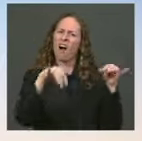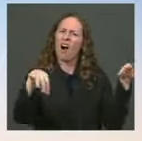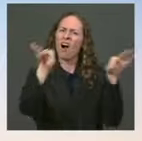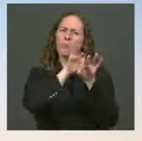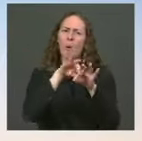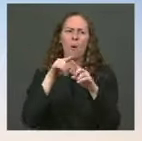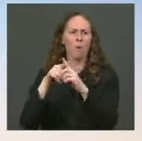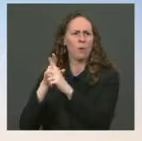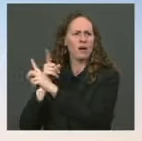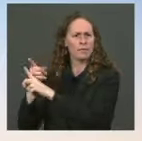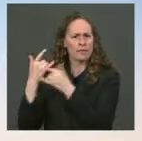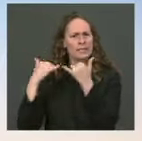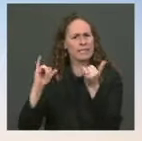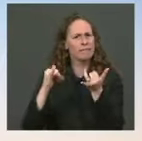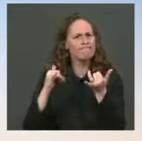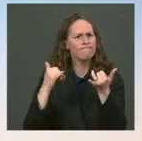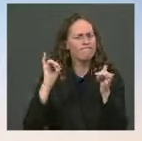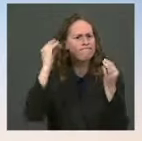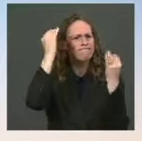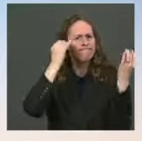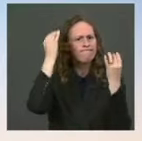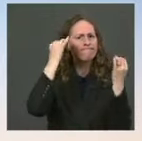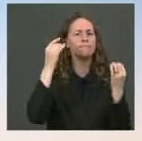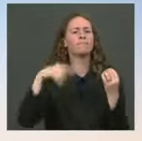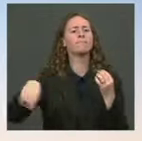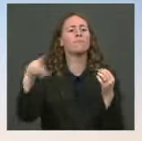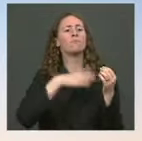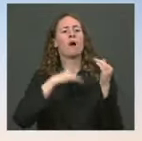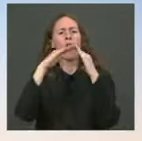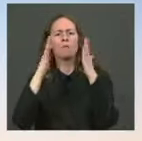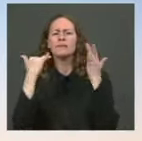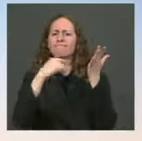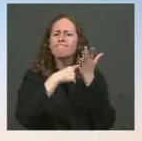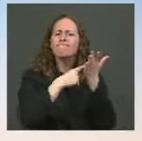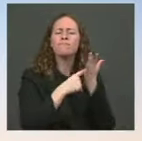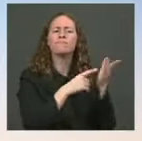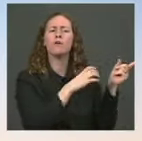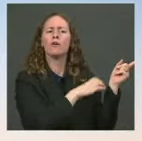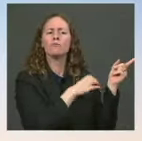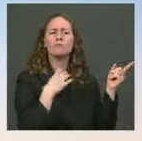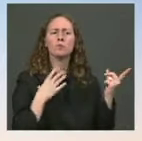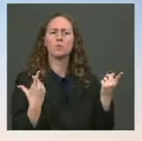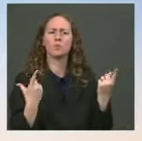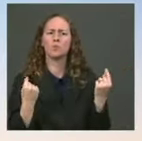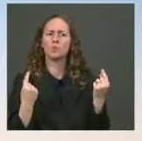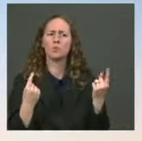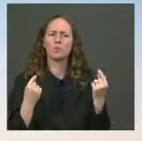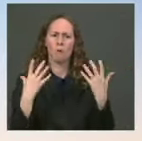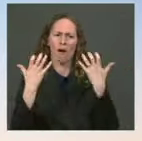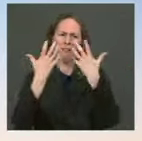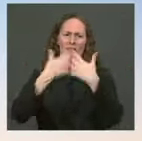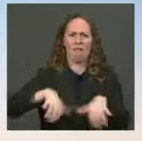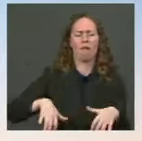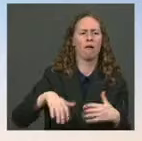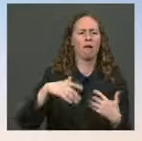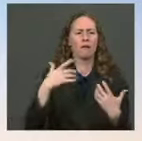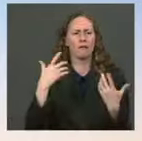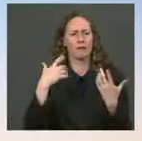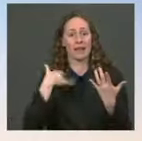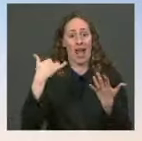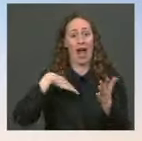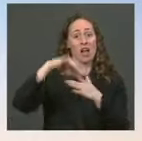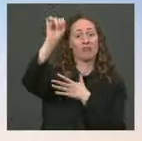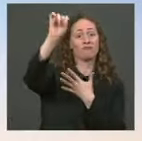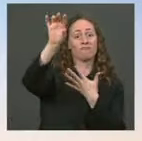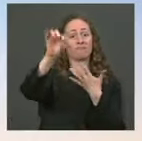senior members of the white house have with leaders in congress as we're talking about what we want to get done in the in the coming months i'm not going to give a rank order obviously there's a